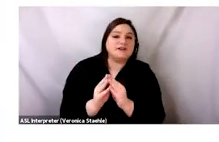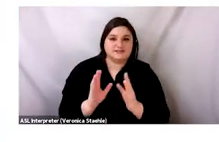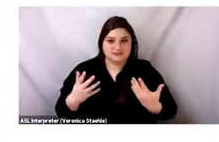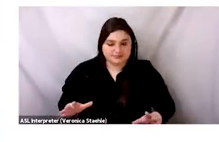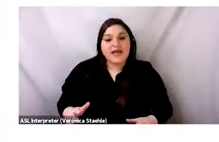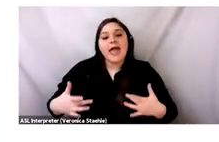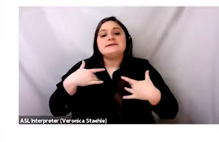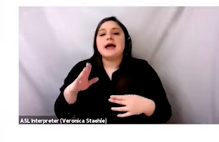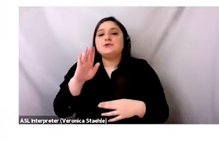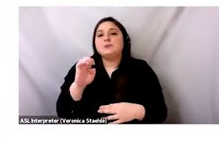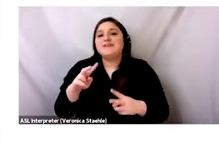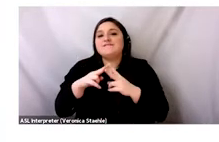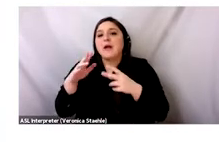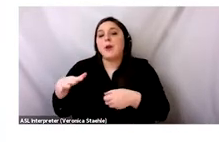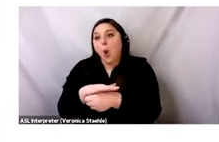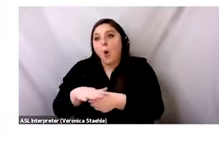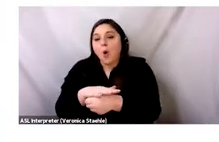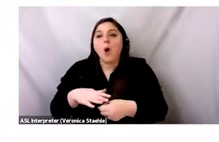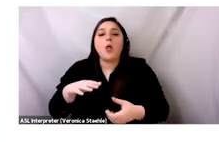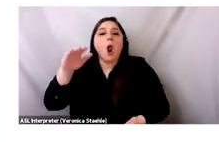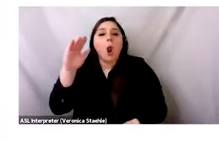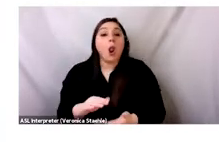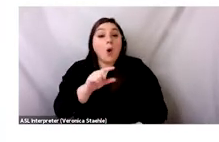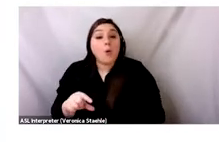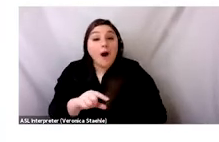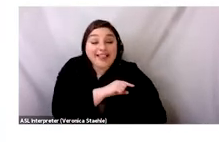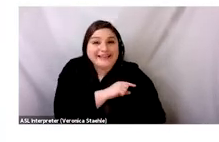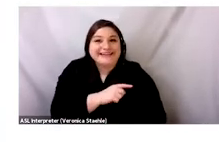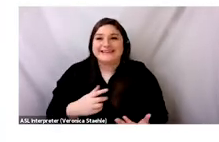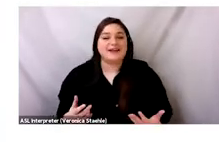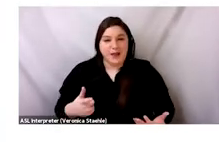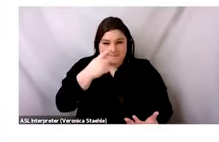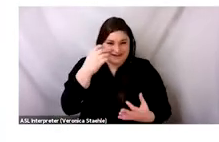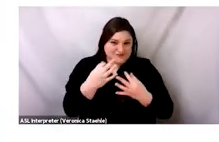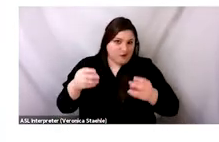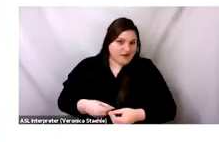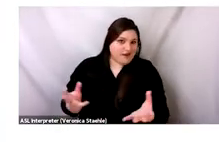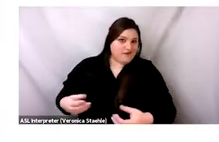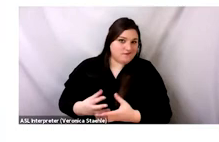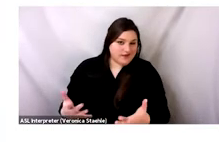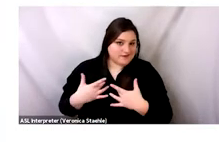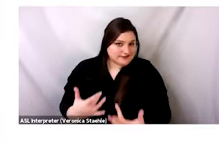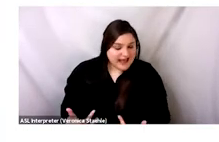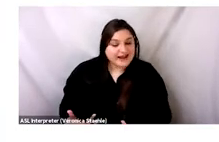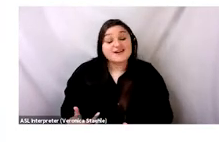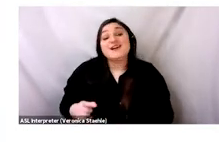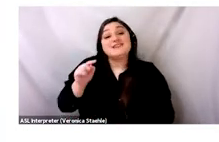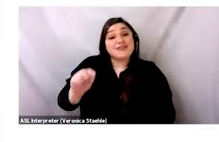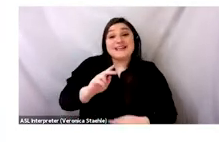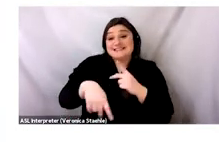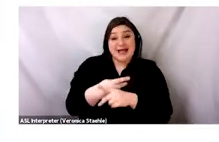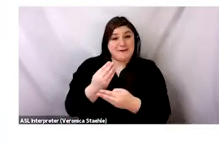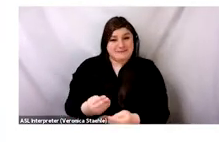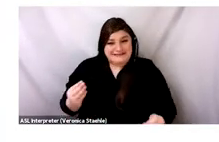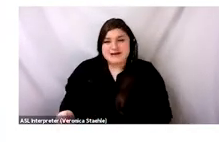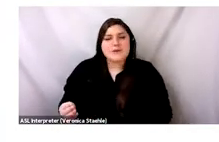marathons, conferences. They're typically very low quality because they are given out for free. And single-use tees